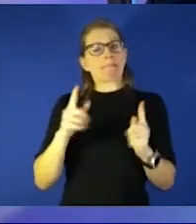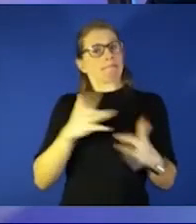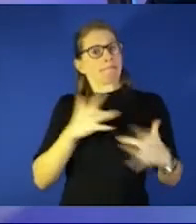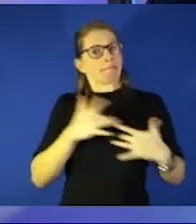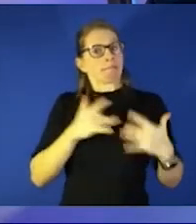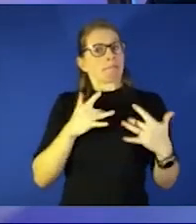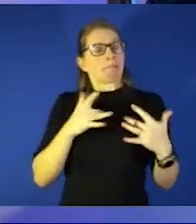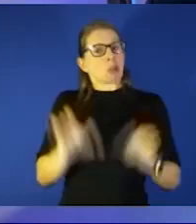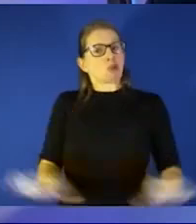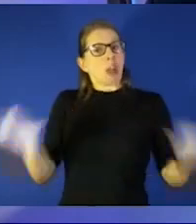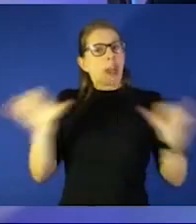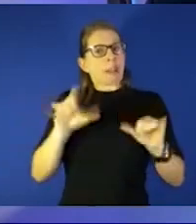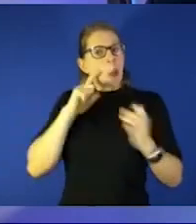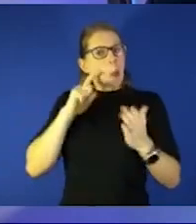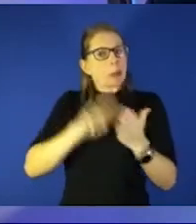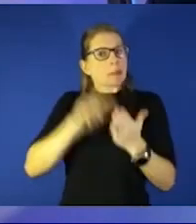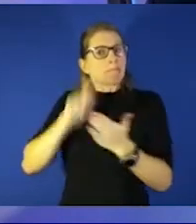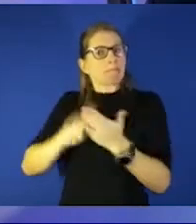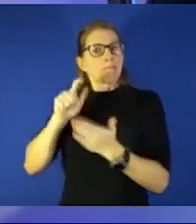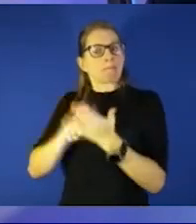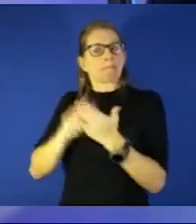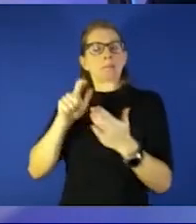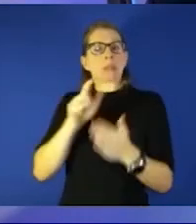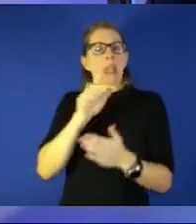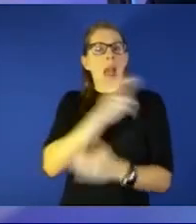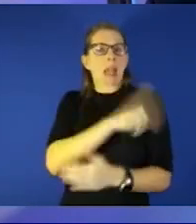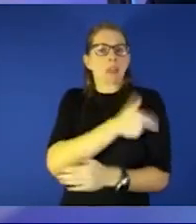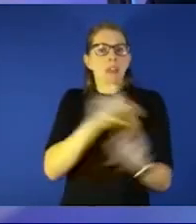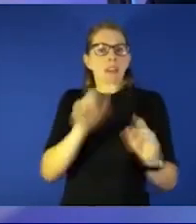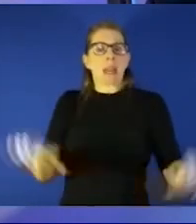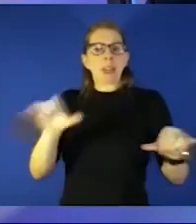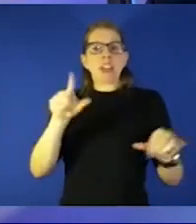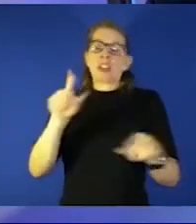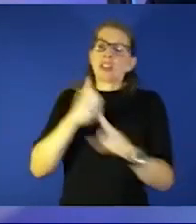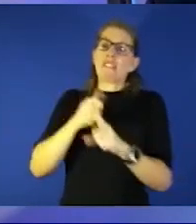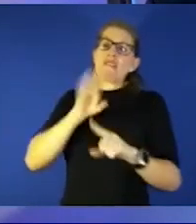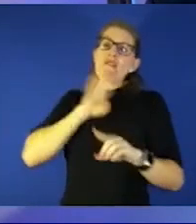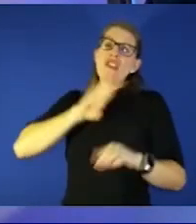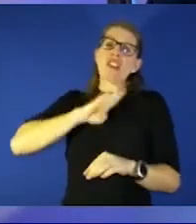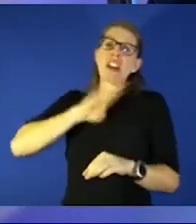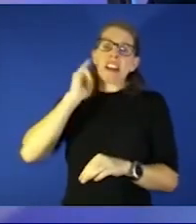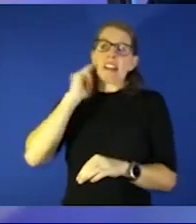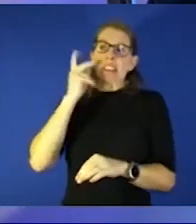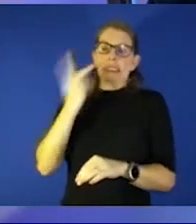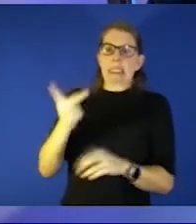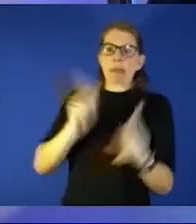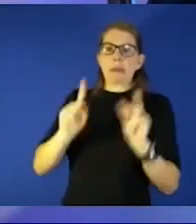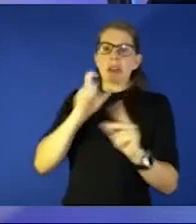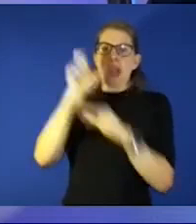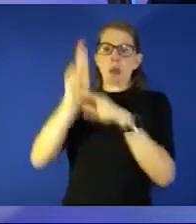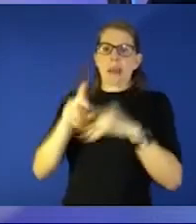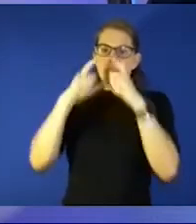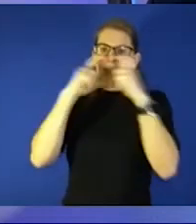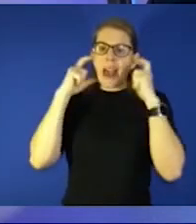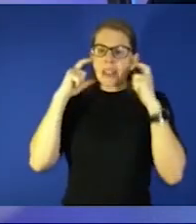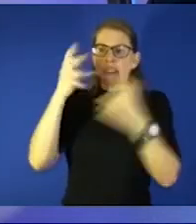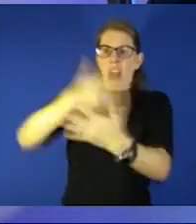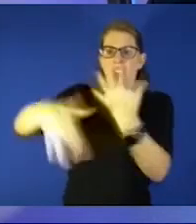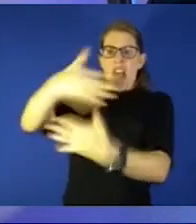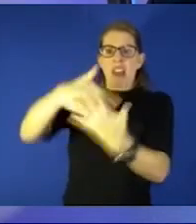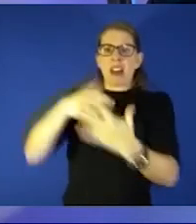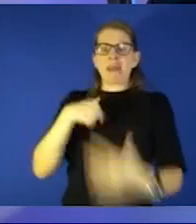frustrate you when you're out in the public and you see people not wearing masks and all gather together and you're just like oh my god I'm going to have them as a patient